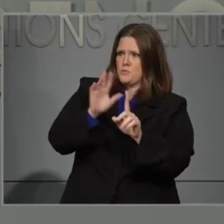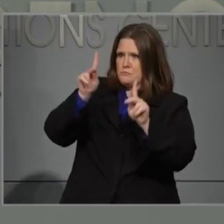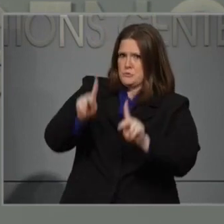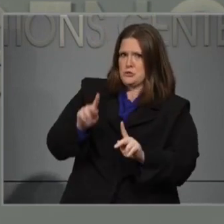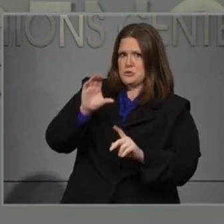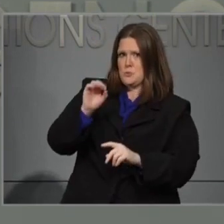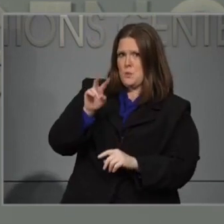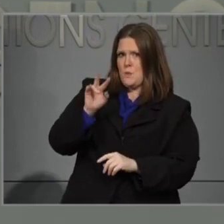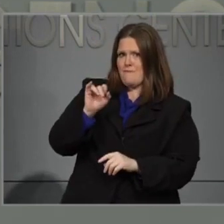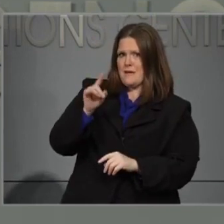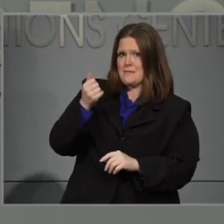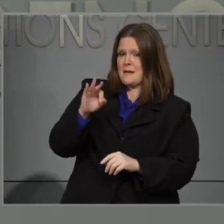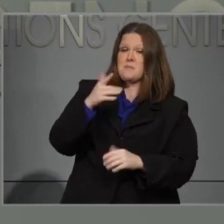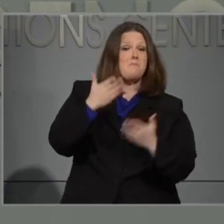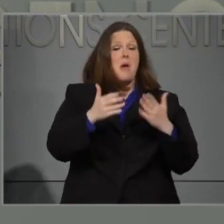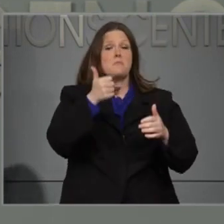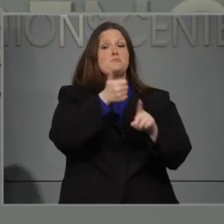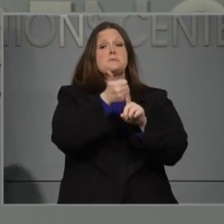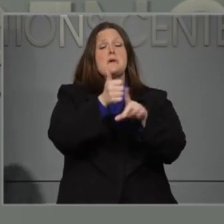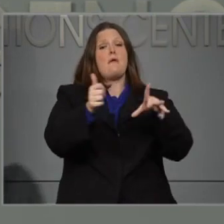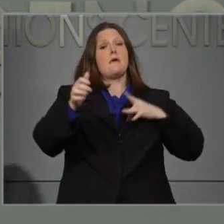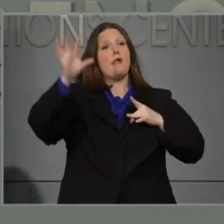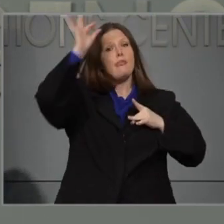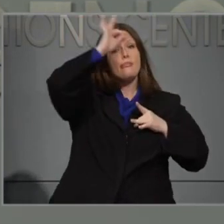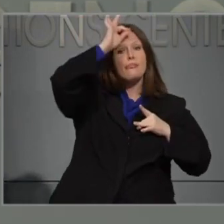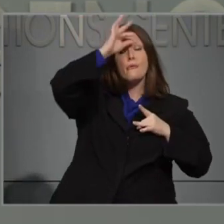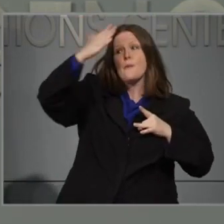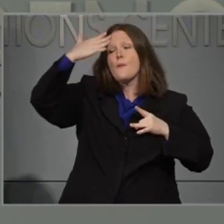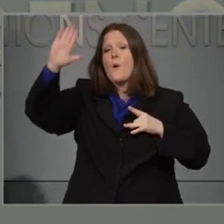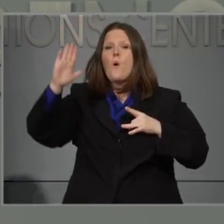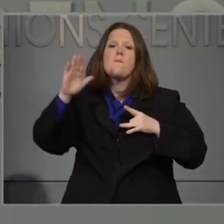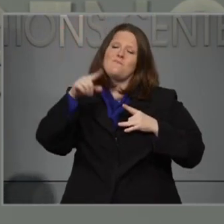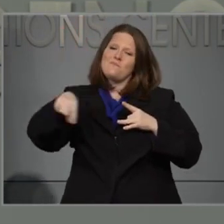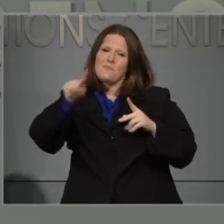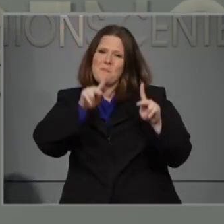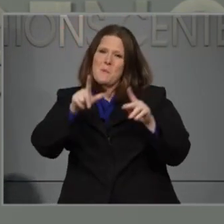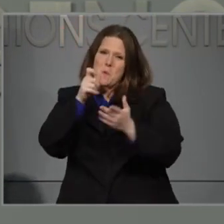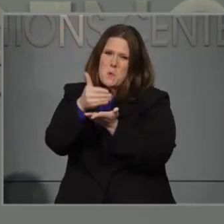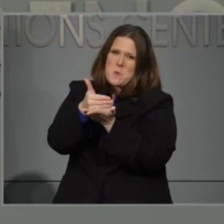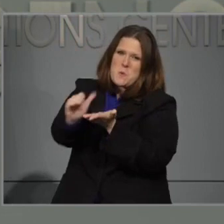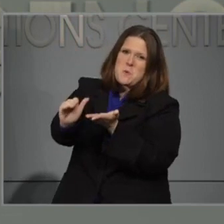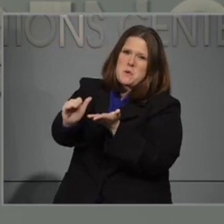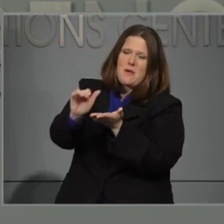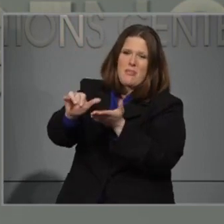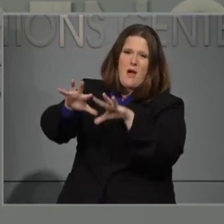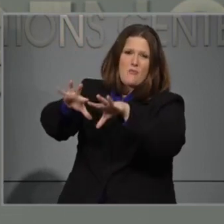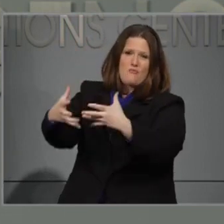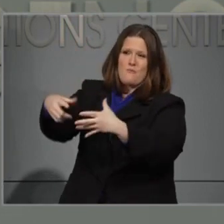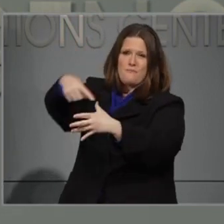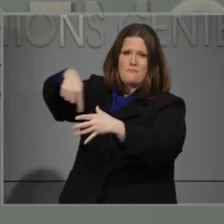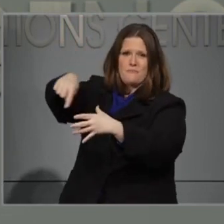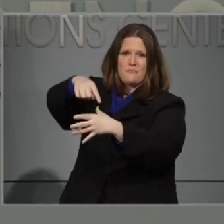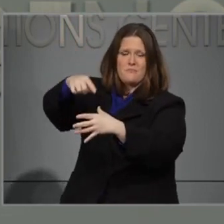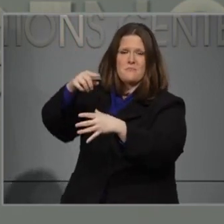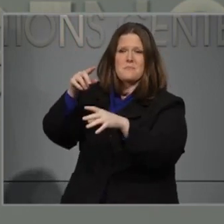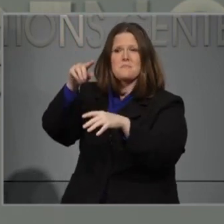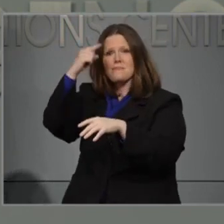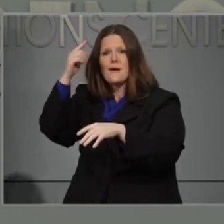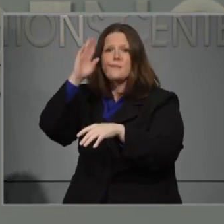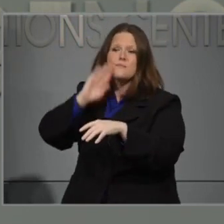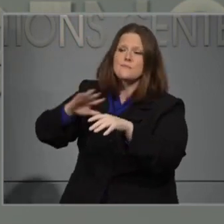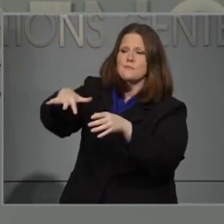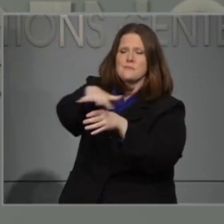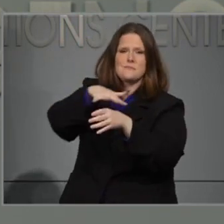especially people from historically marginalized populations who we know are disproportionately impacted by COVID-19,